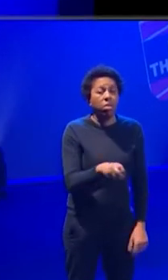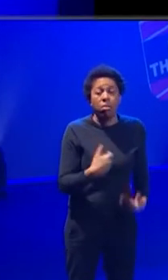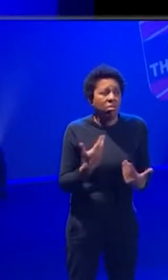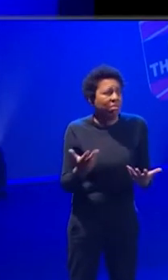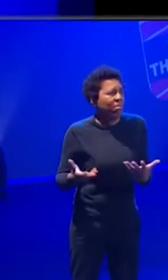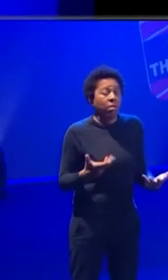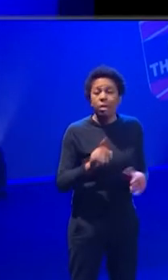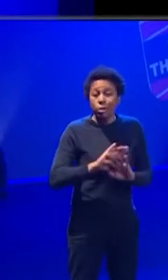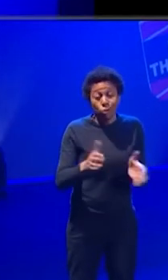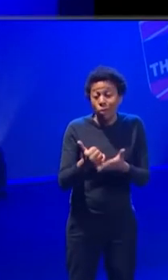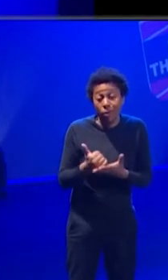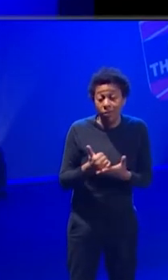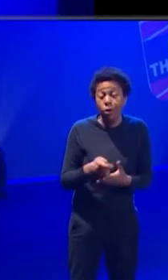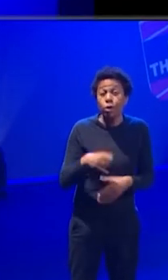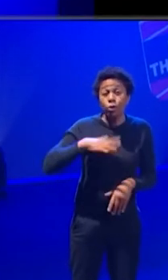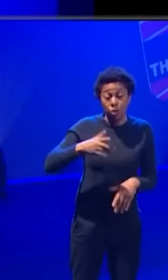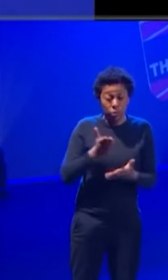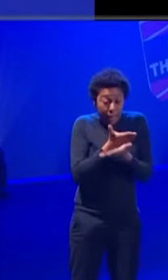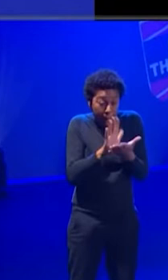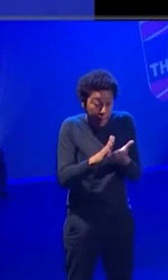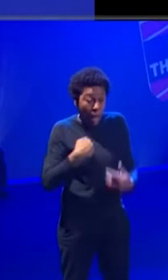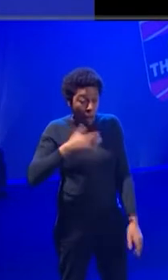you can be using that time a little bit more productively.